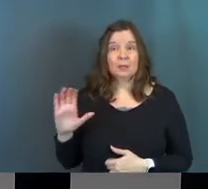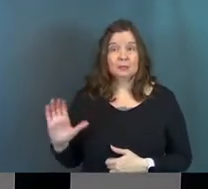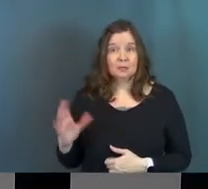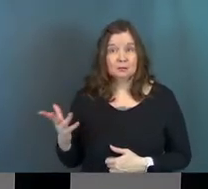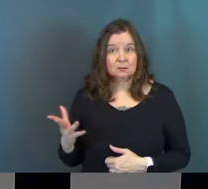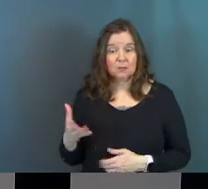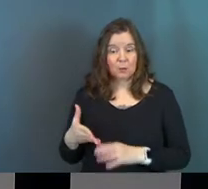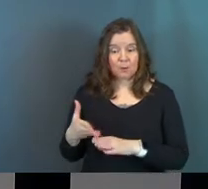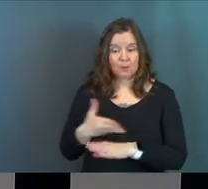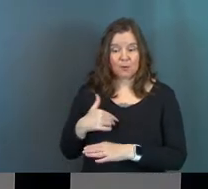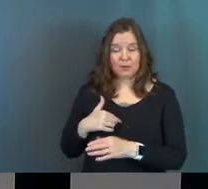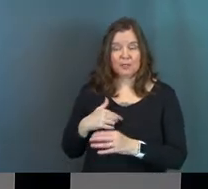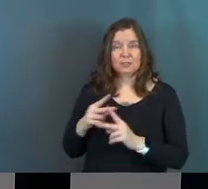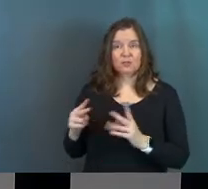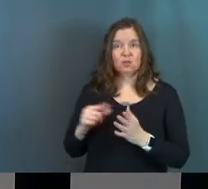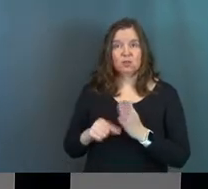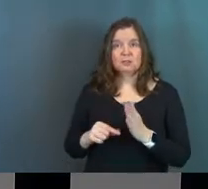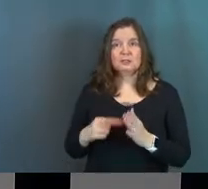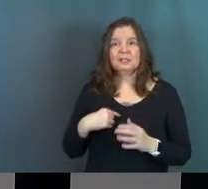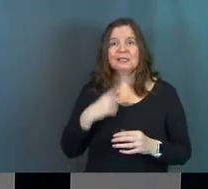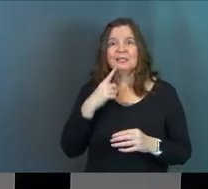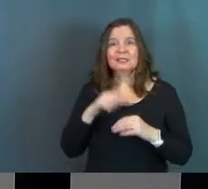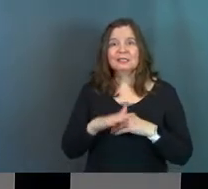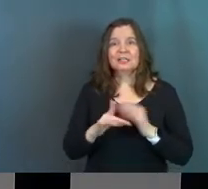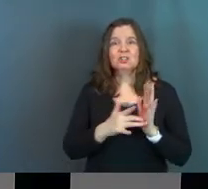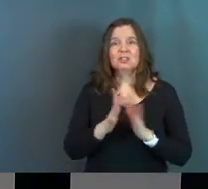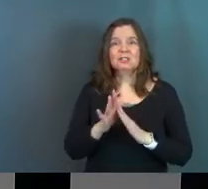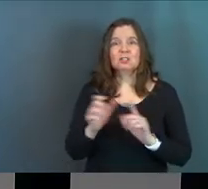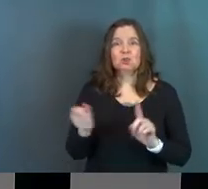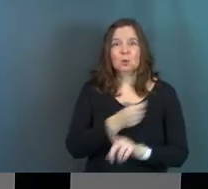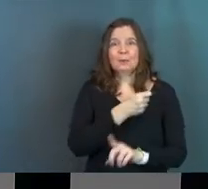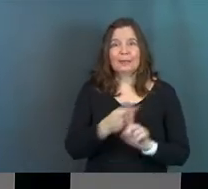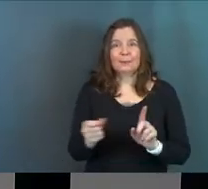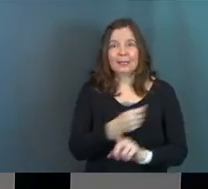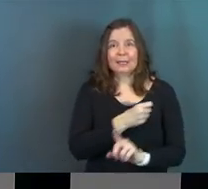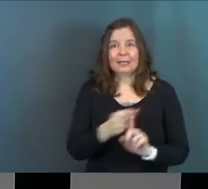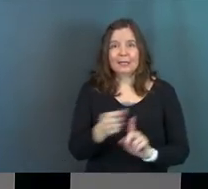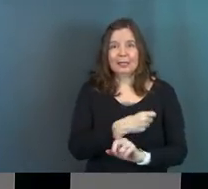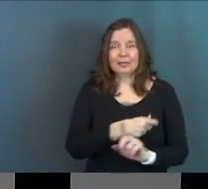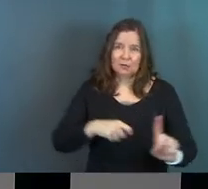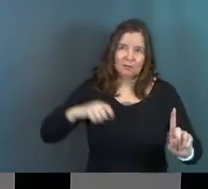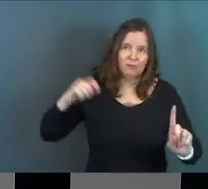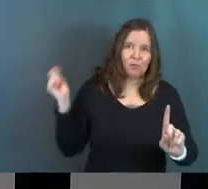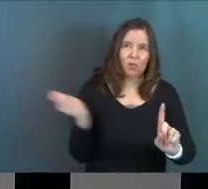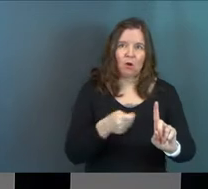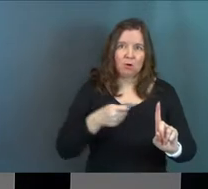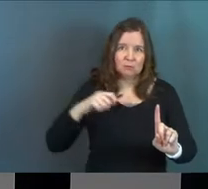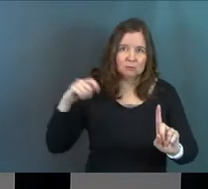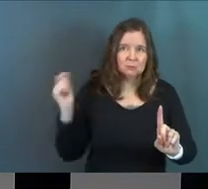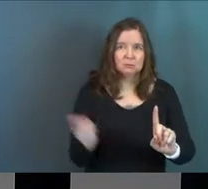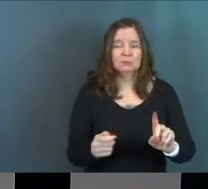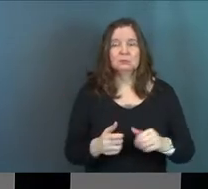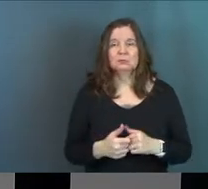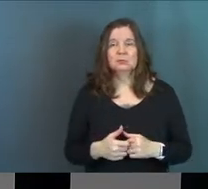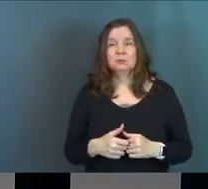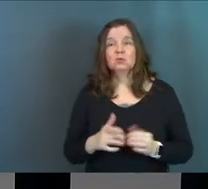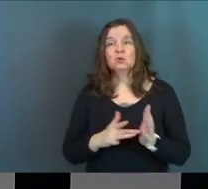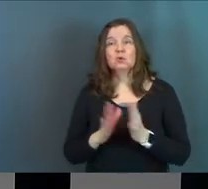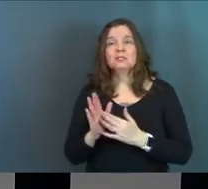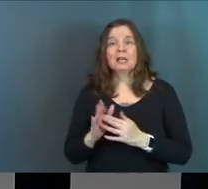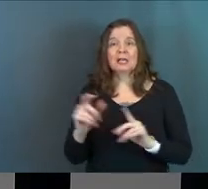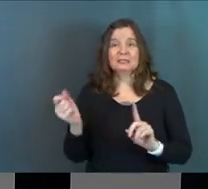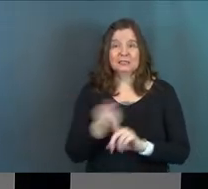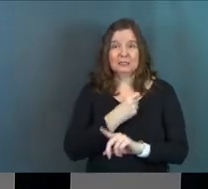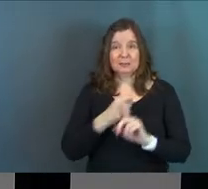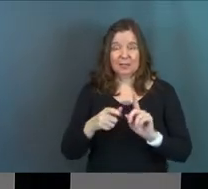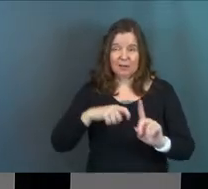right before this verse happens is he sends Jesus to be beaten, to be flogged. He says, I'll always do that for you. But other than that, can't. So Jesus has just